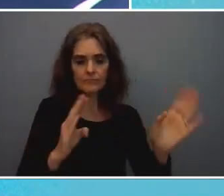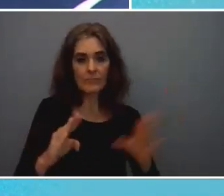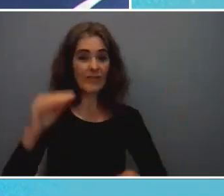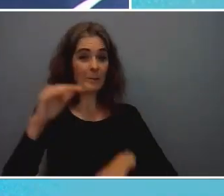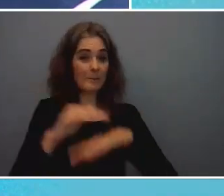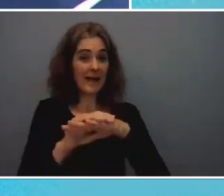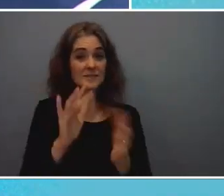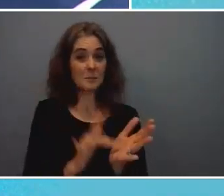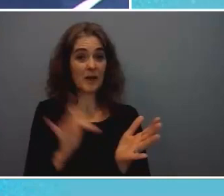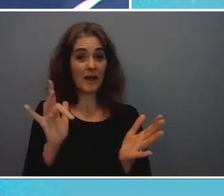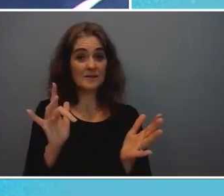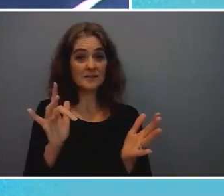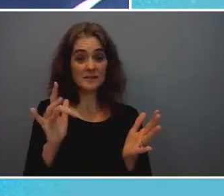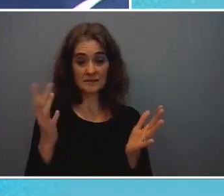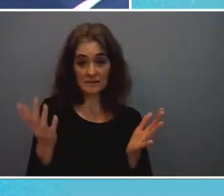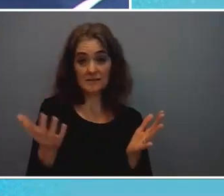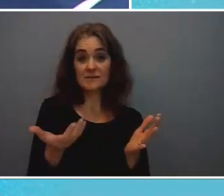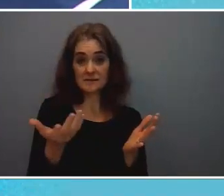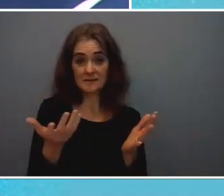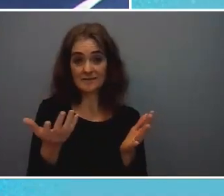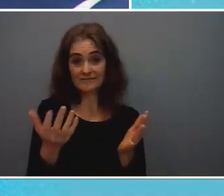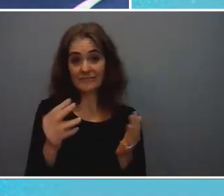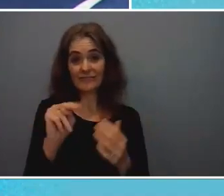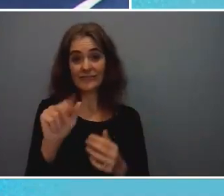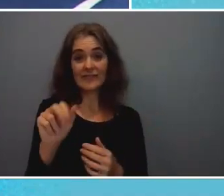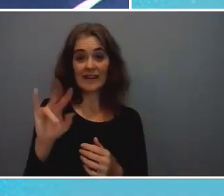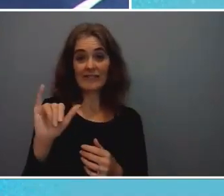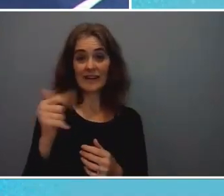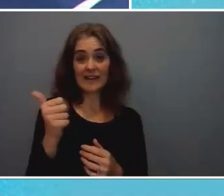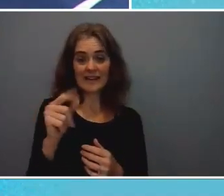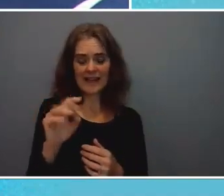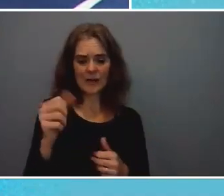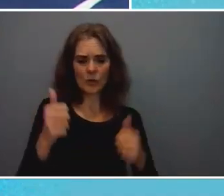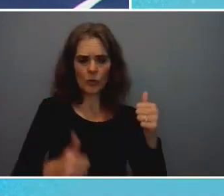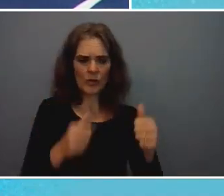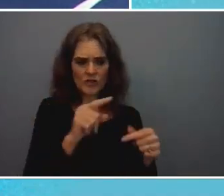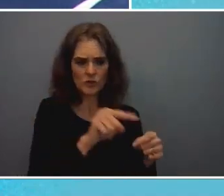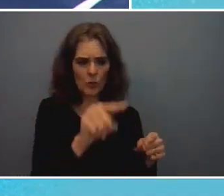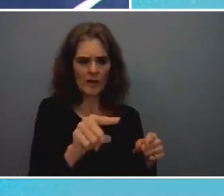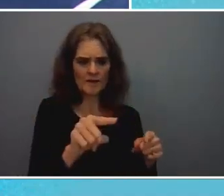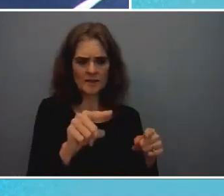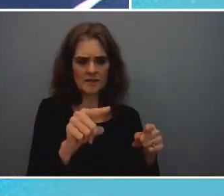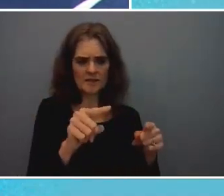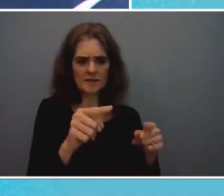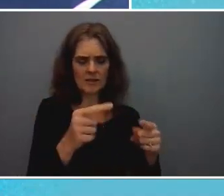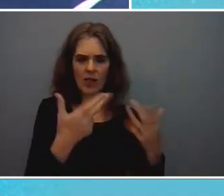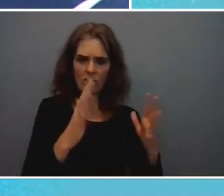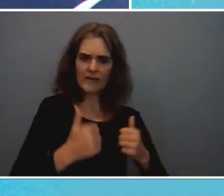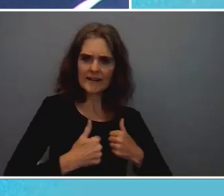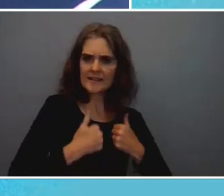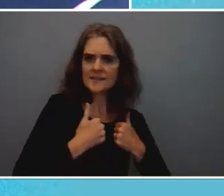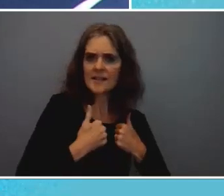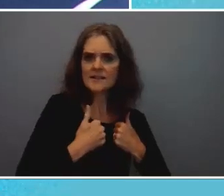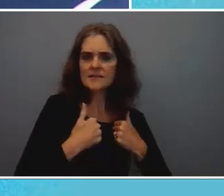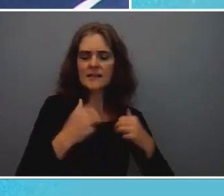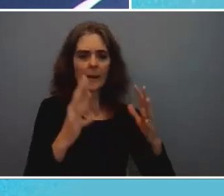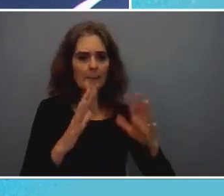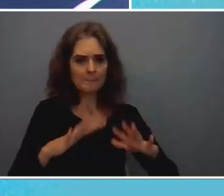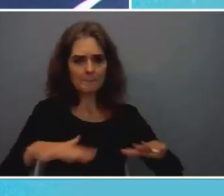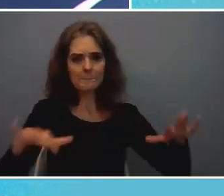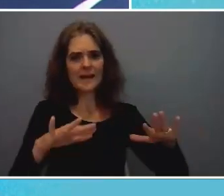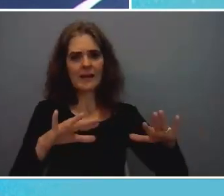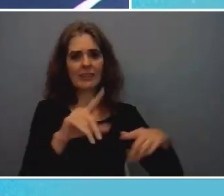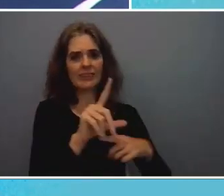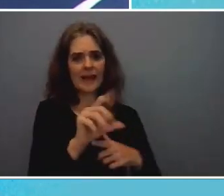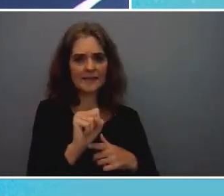navigate see how which ones exist which already is like a big landscape uh how to